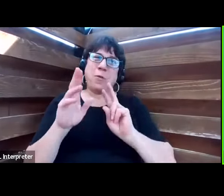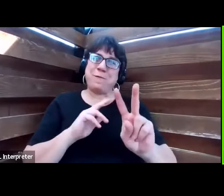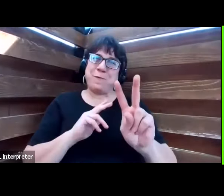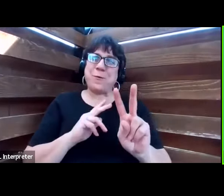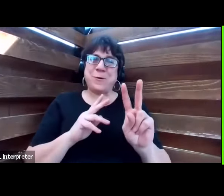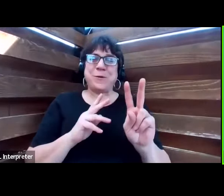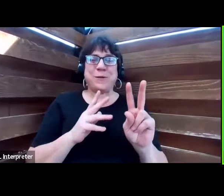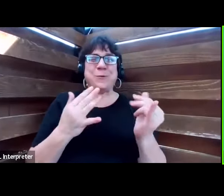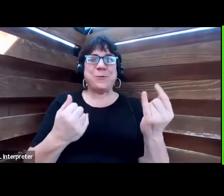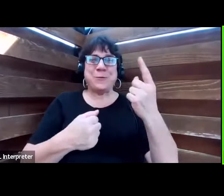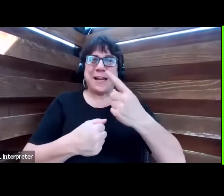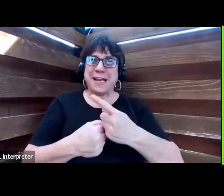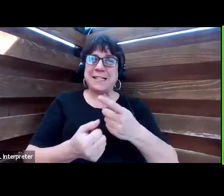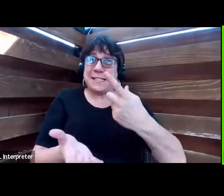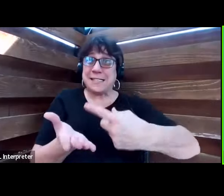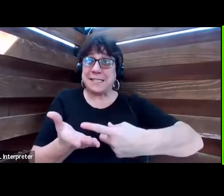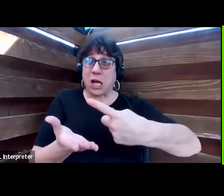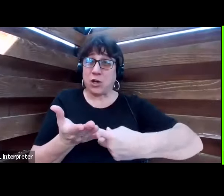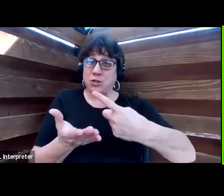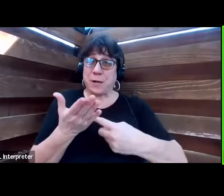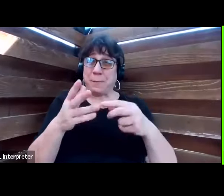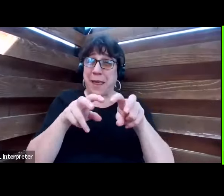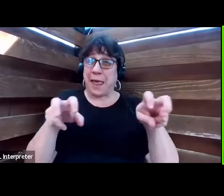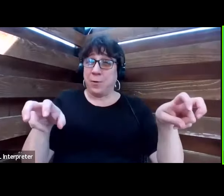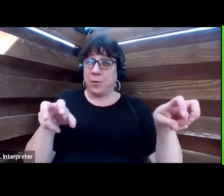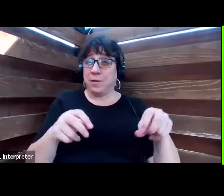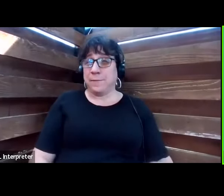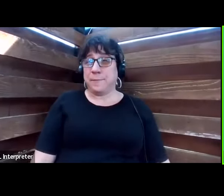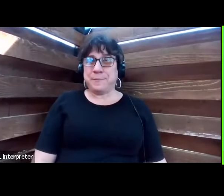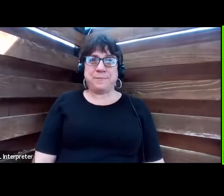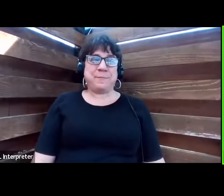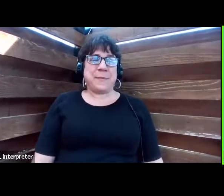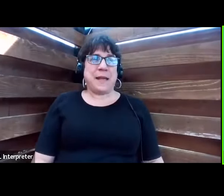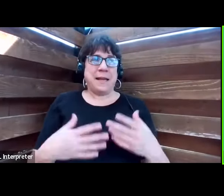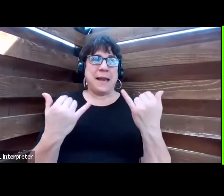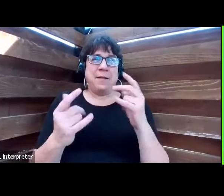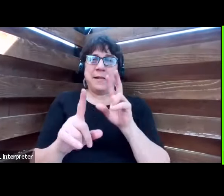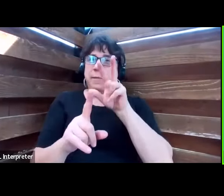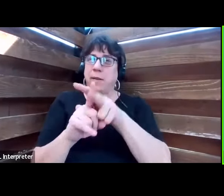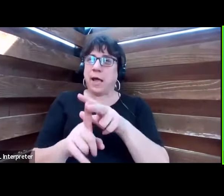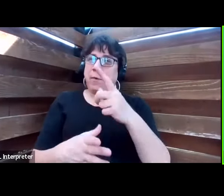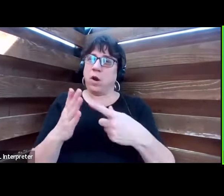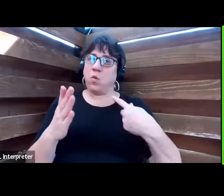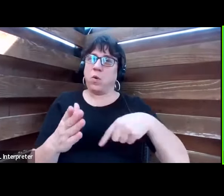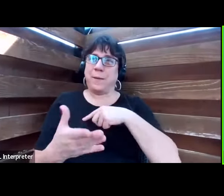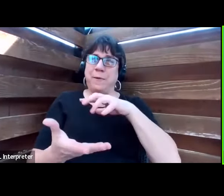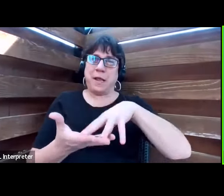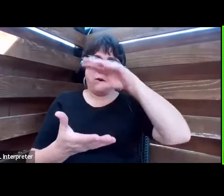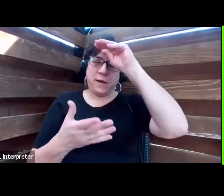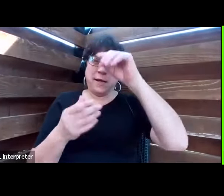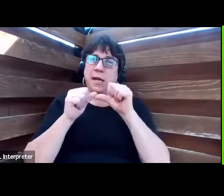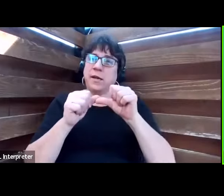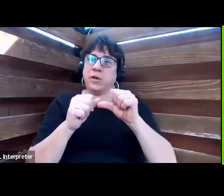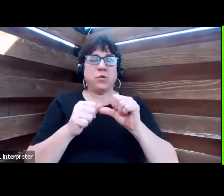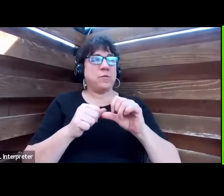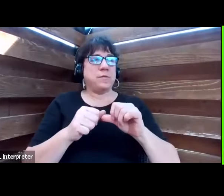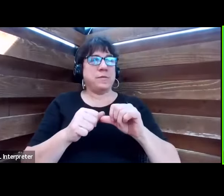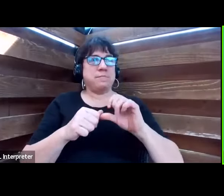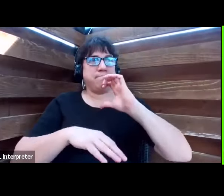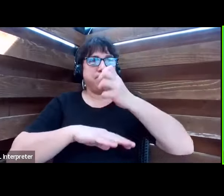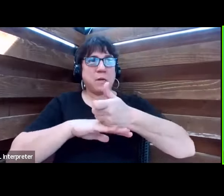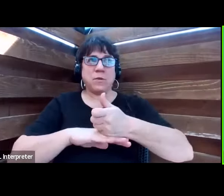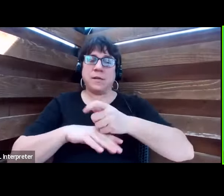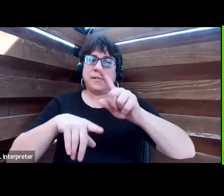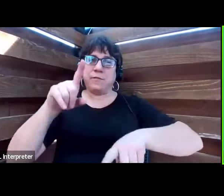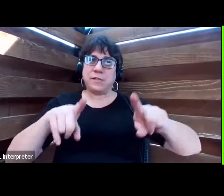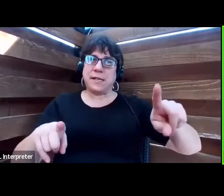to today's discussion panel. Let's apply what we learned and continue to build diversity and inclusion